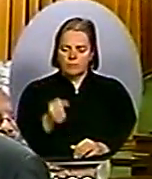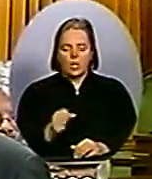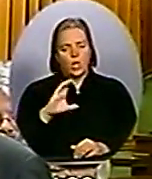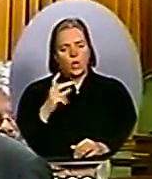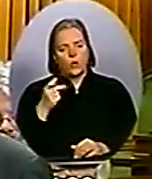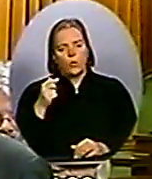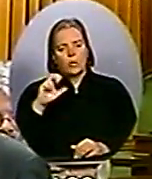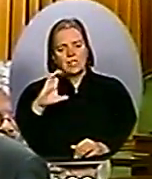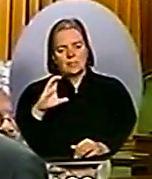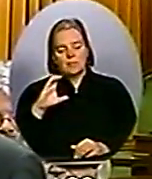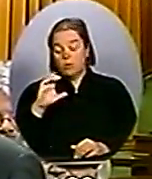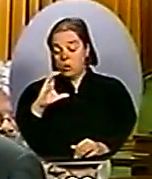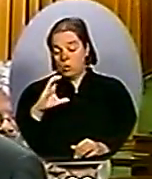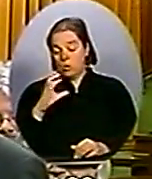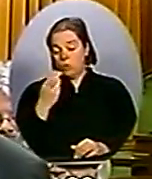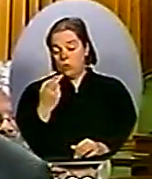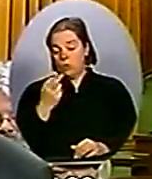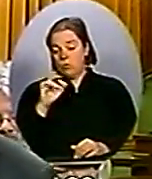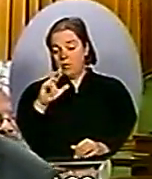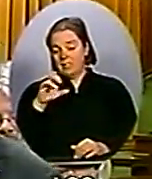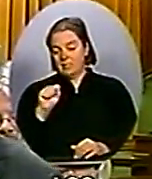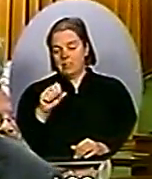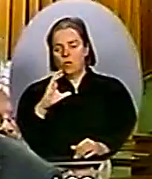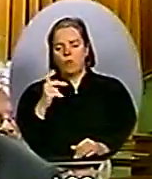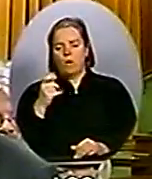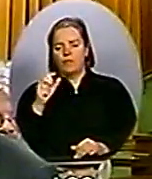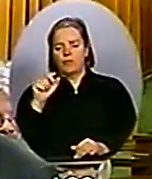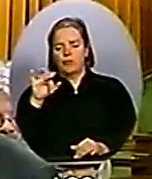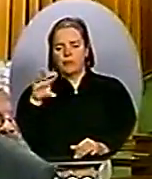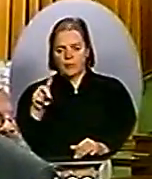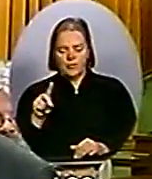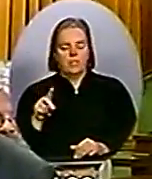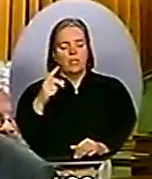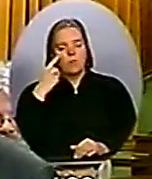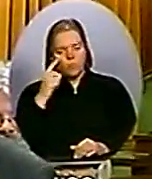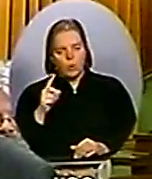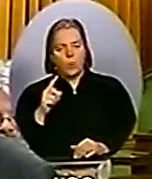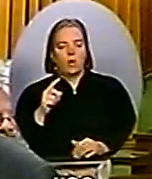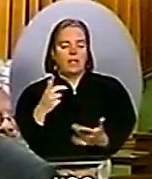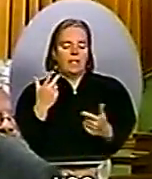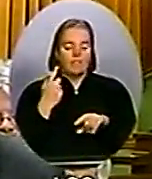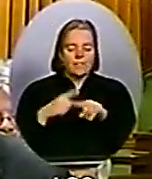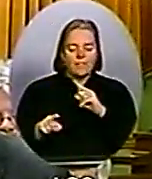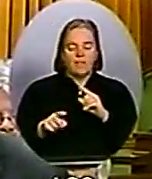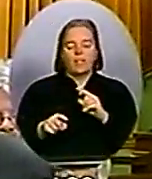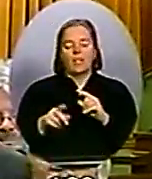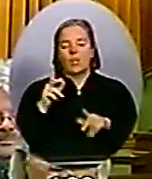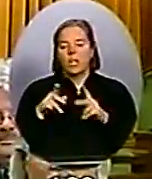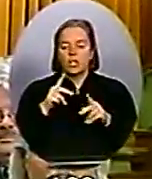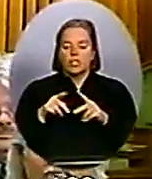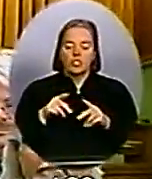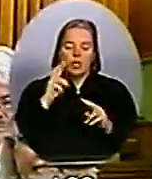payoff to keep him out of the limelight in the office of what they had hoped was the most quiet minister on the hill?